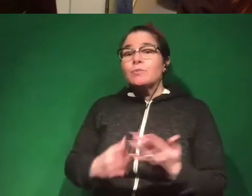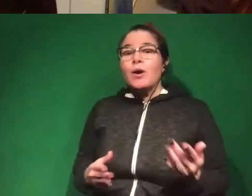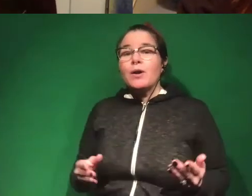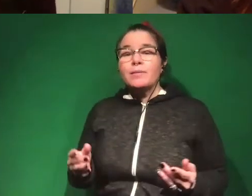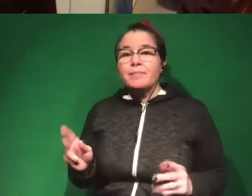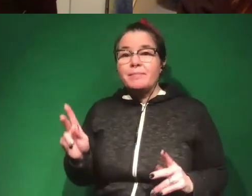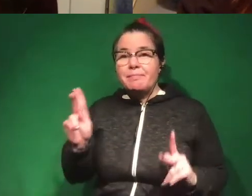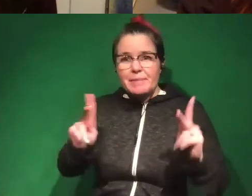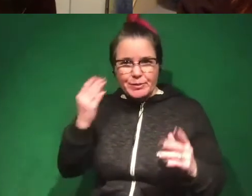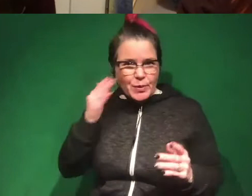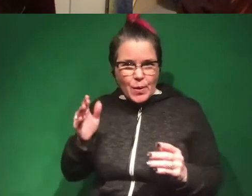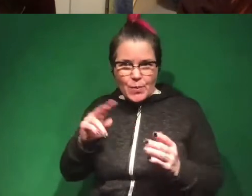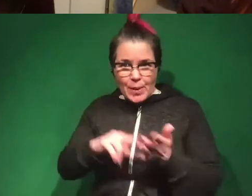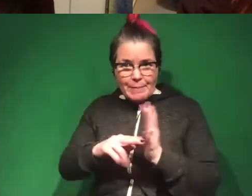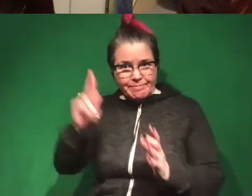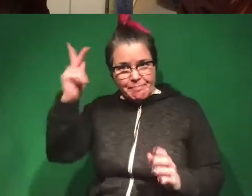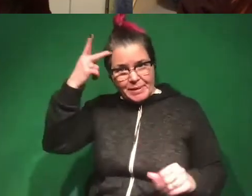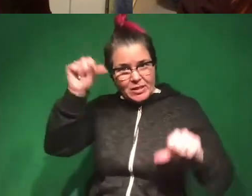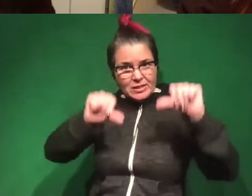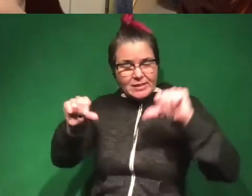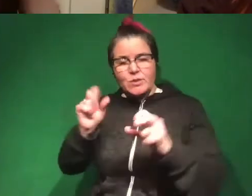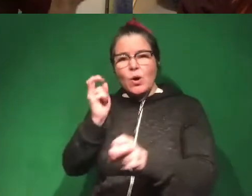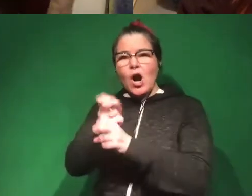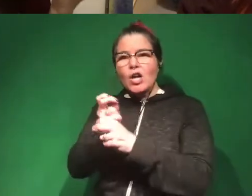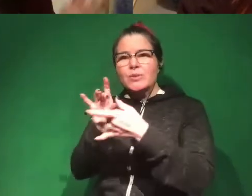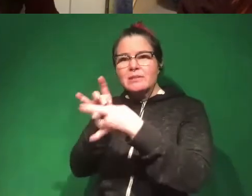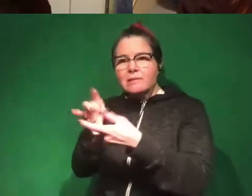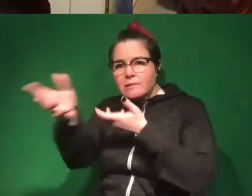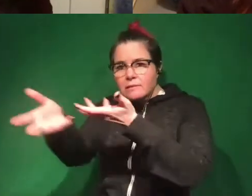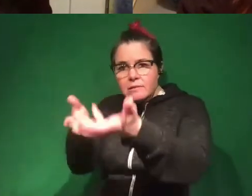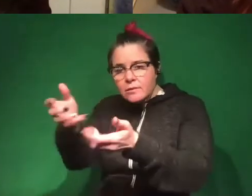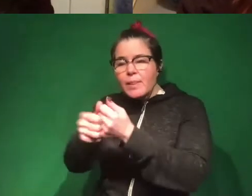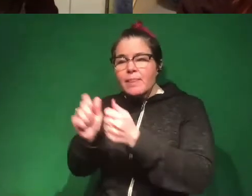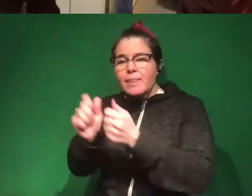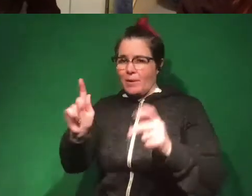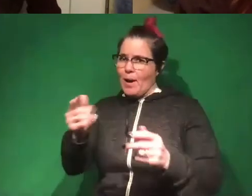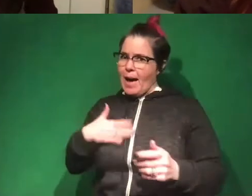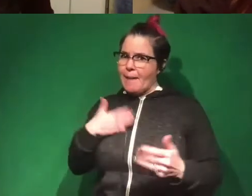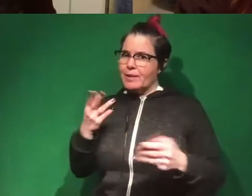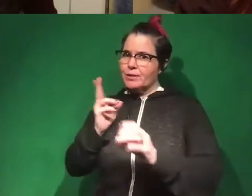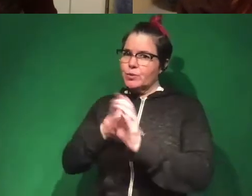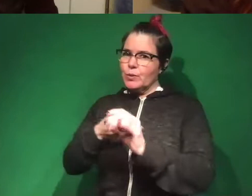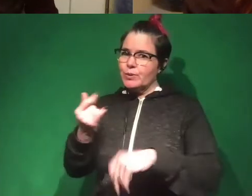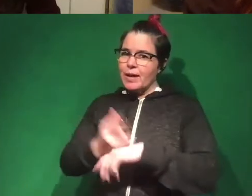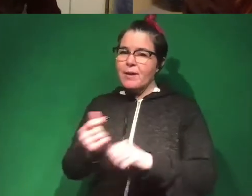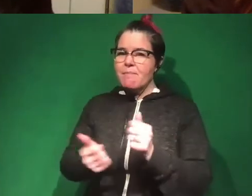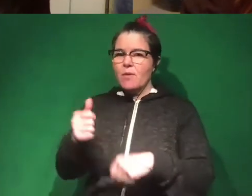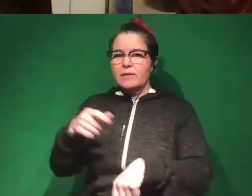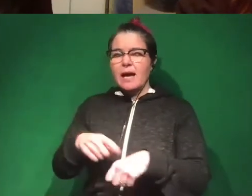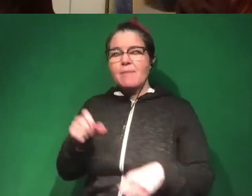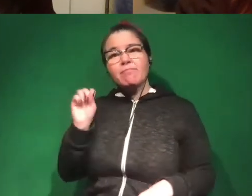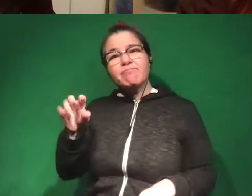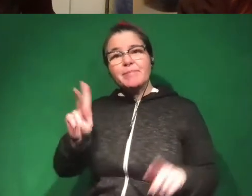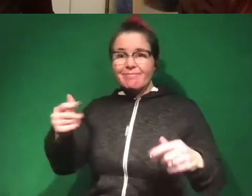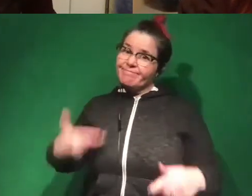political science is and it makes it really tough to engage with people. Part of the reason I'm extra grateful to be on here, because most of the time, you know, I tell people I'm a political